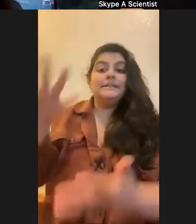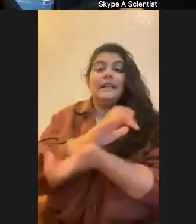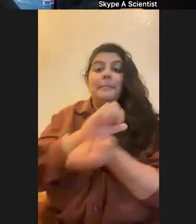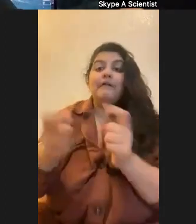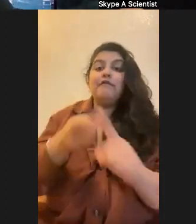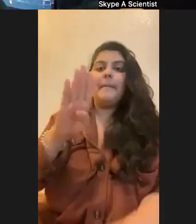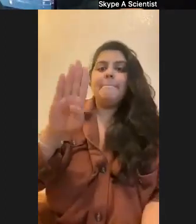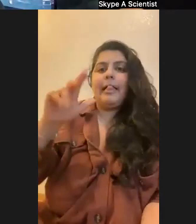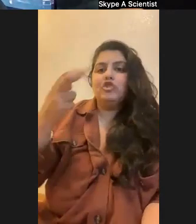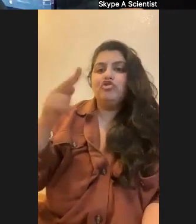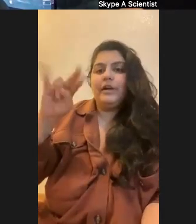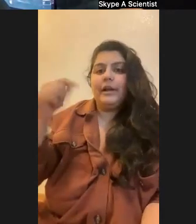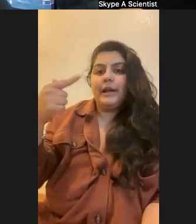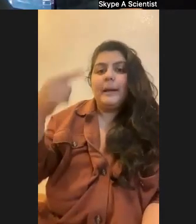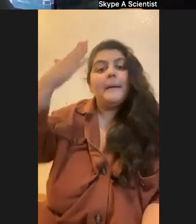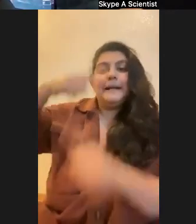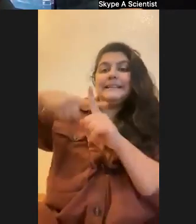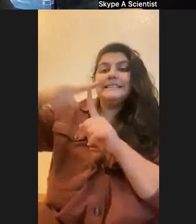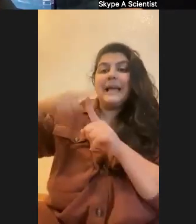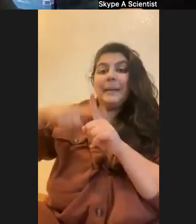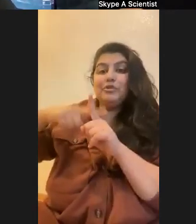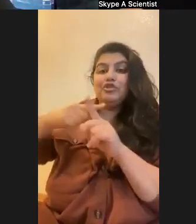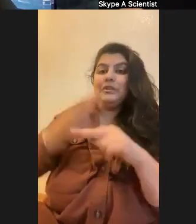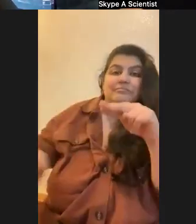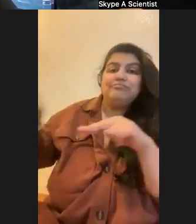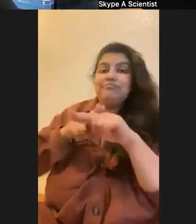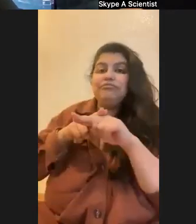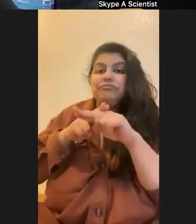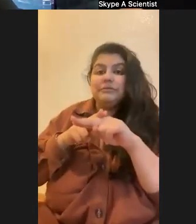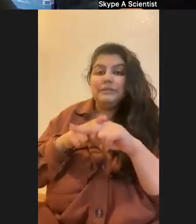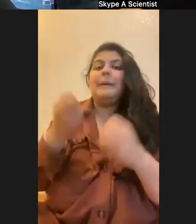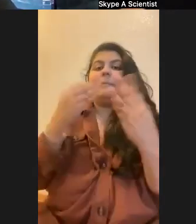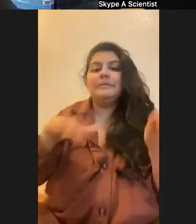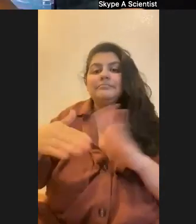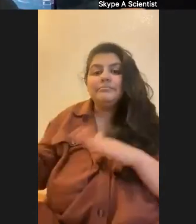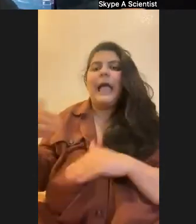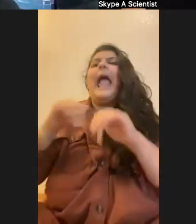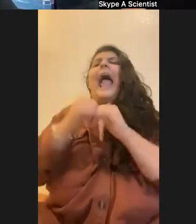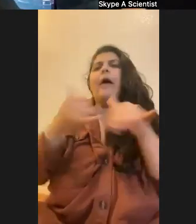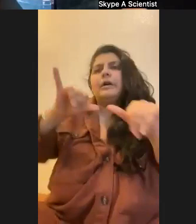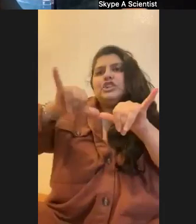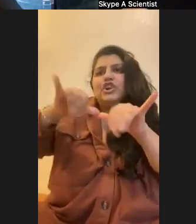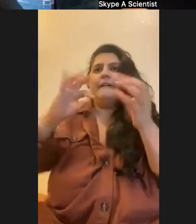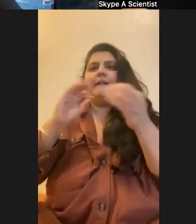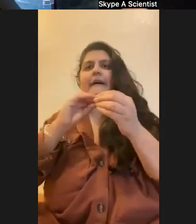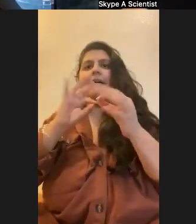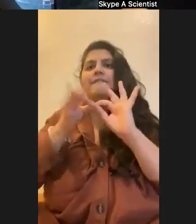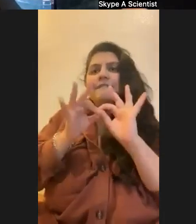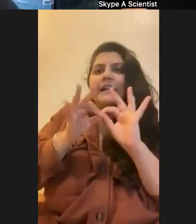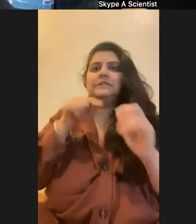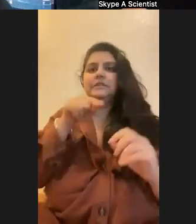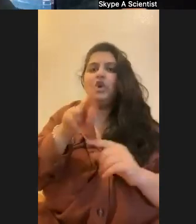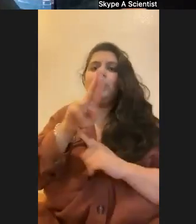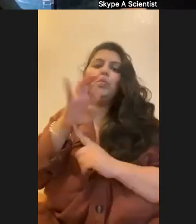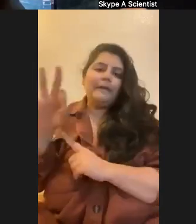increasing, we're experiencing more mortality in coral reefs. And is there any like engineering solutions that we can use to try and save coral reefs?